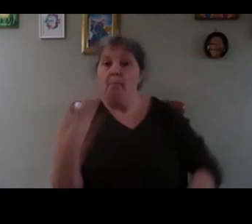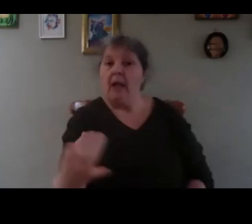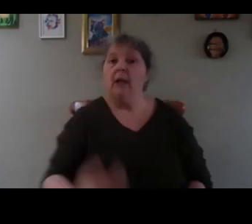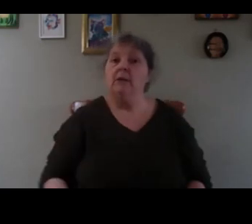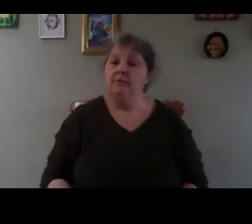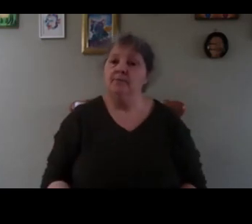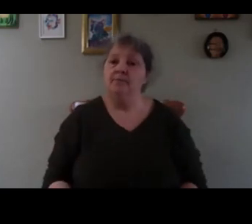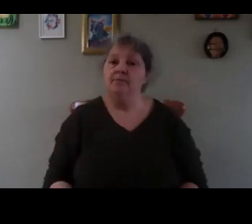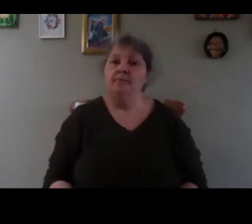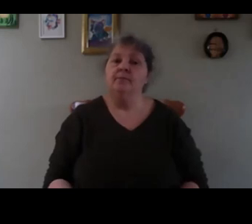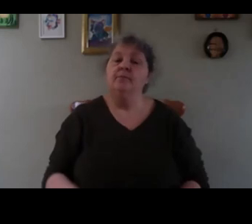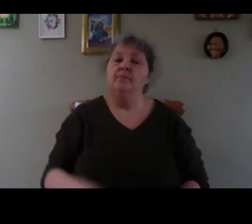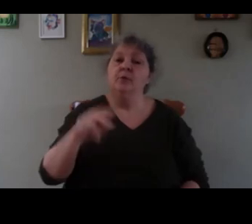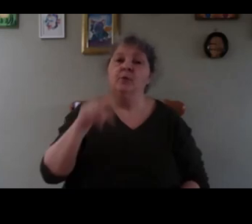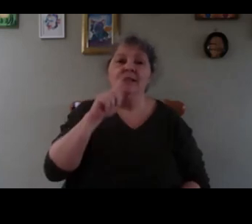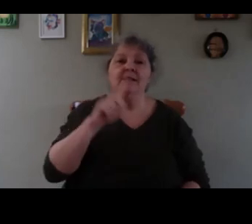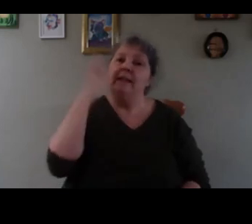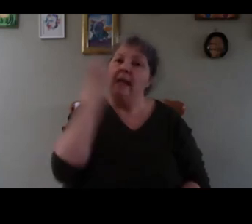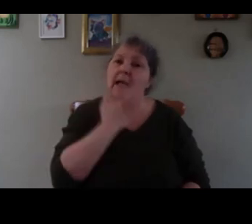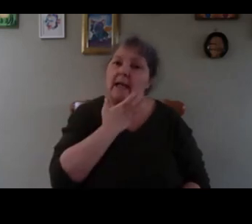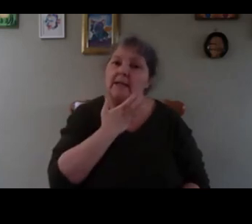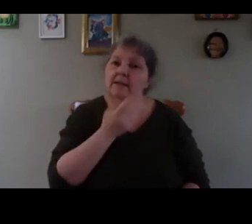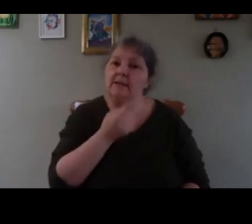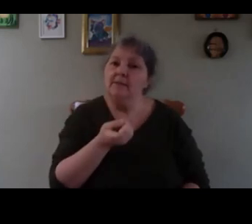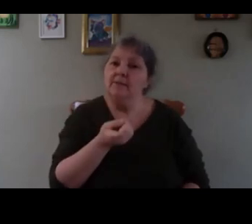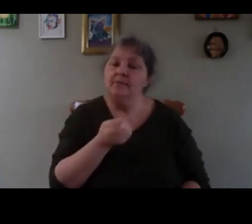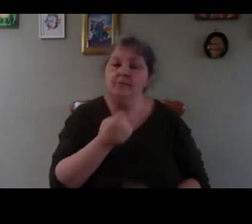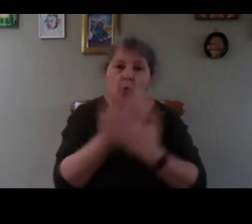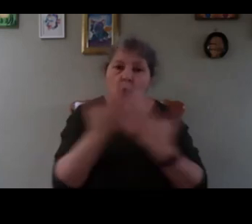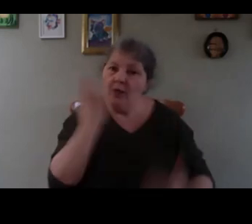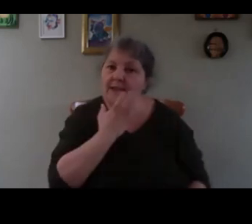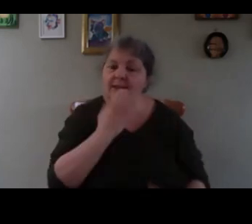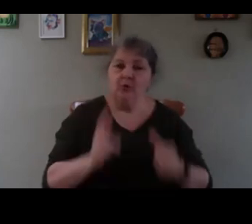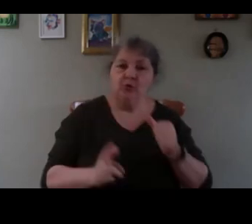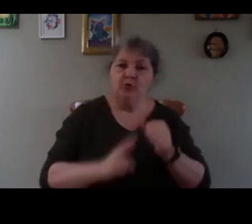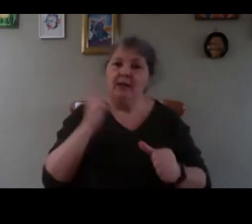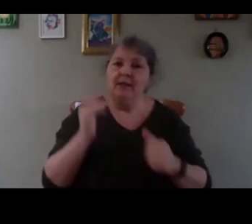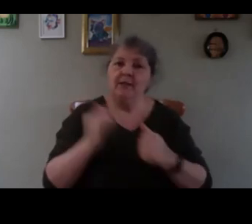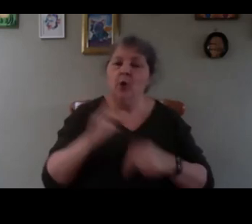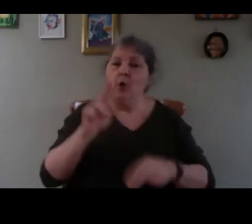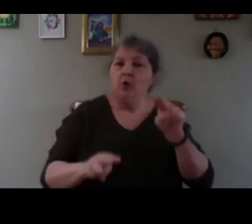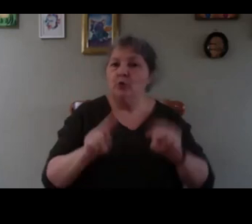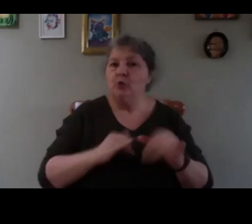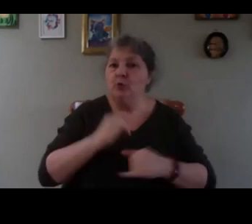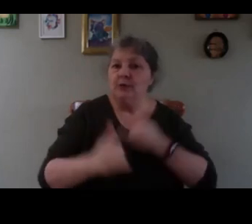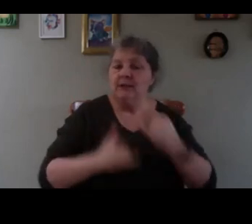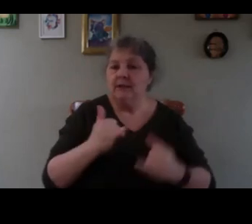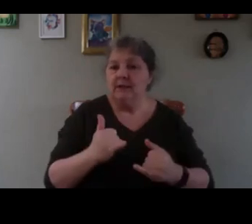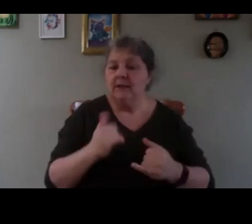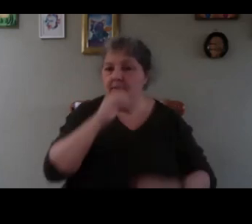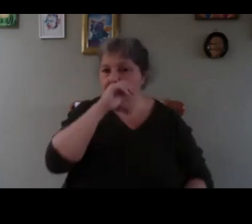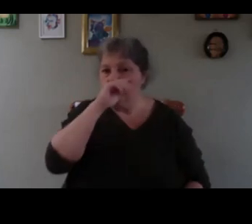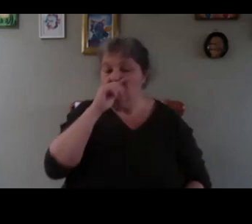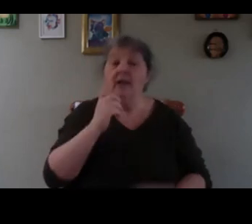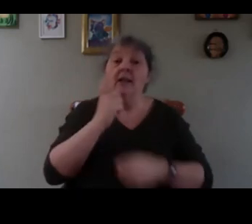so you can see this is clean all clean ready for the new year and when it's done then you